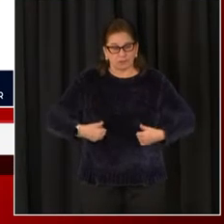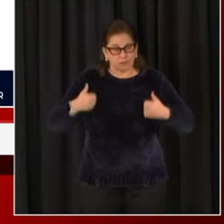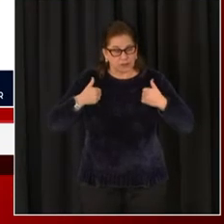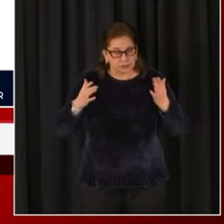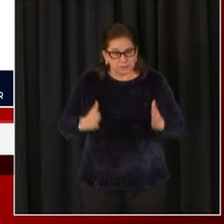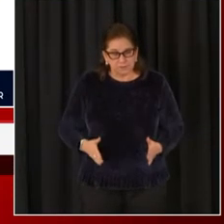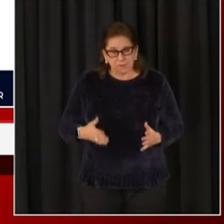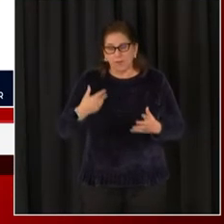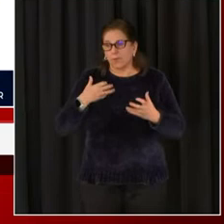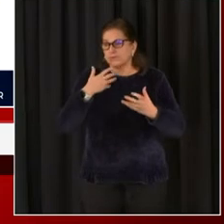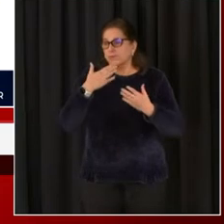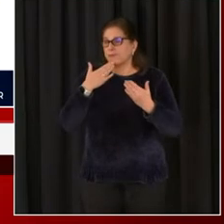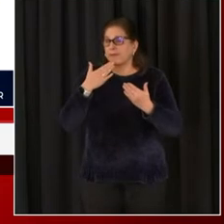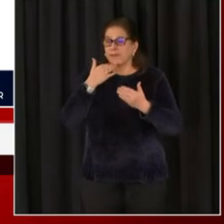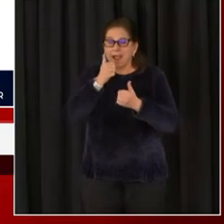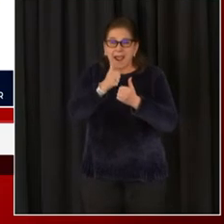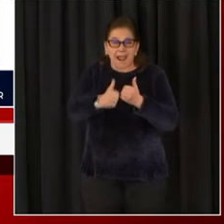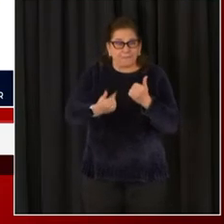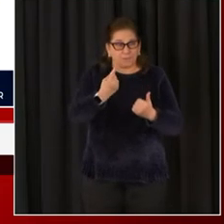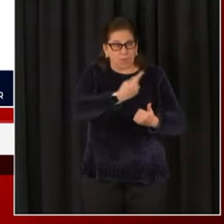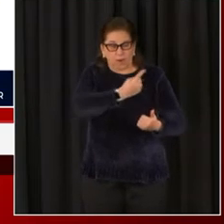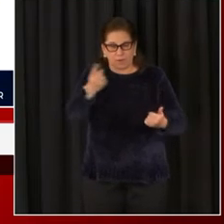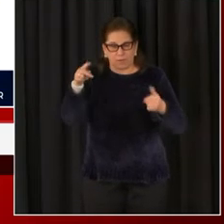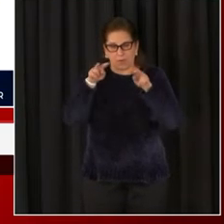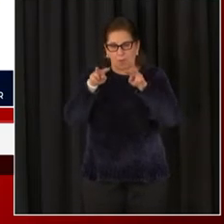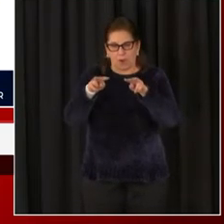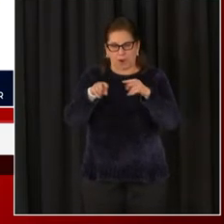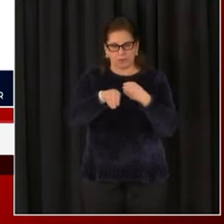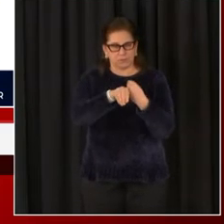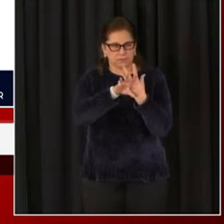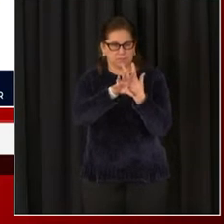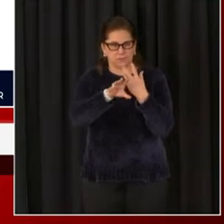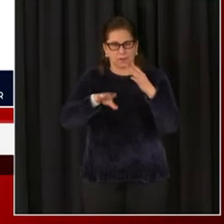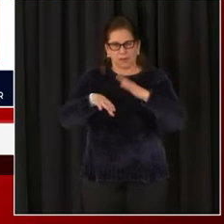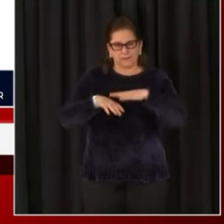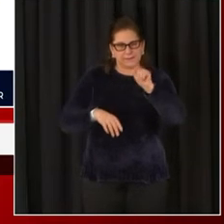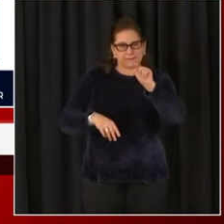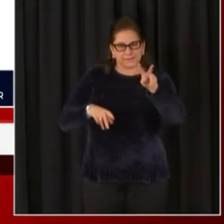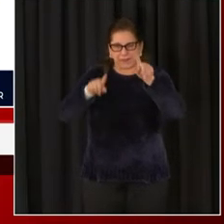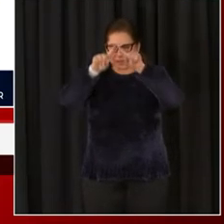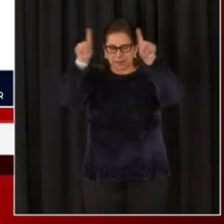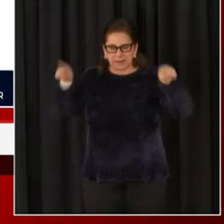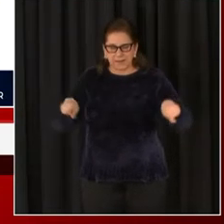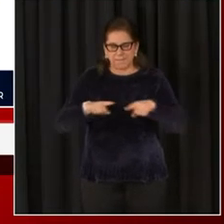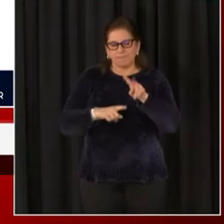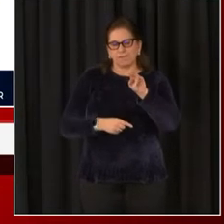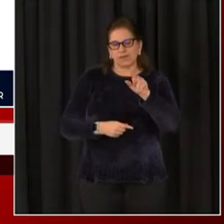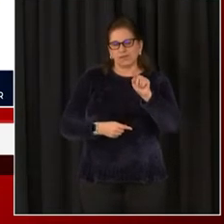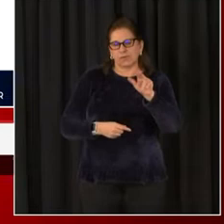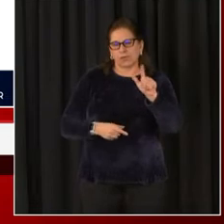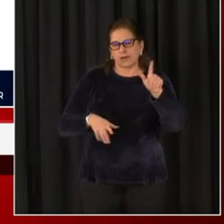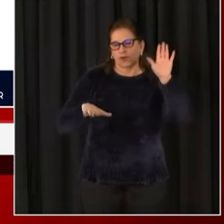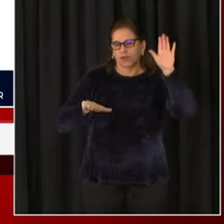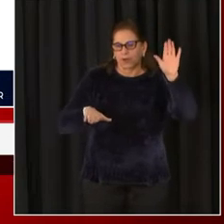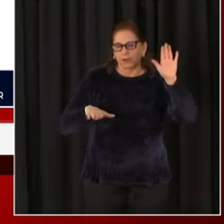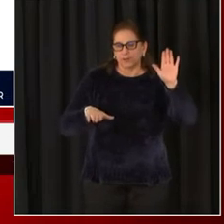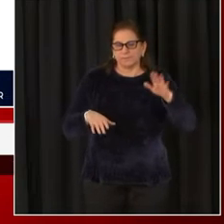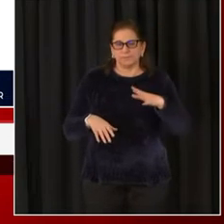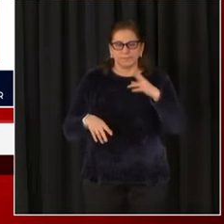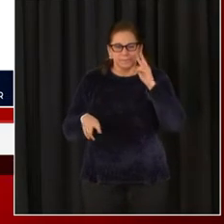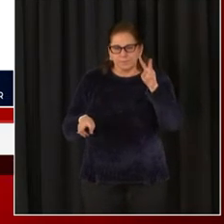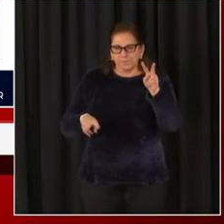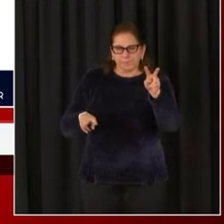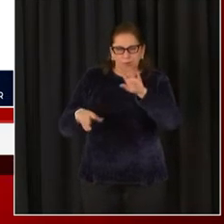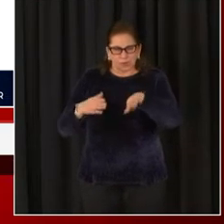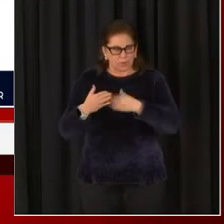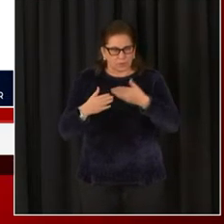virtually. And I had the chance to see part of the virtual presentation, which I think